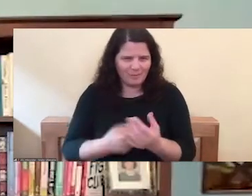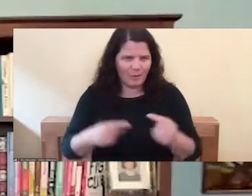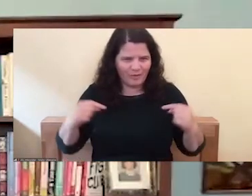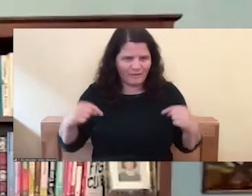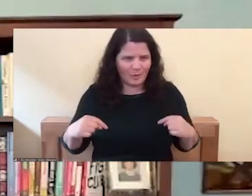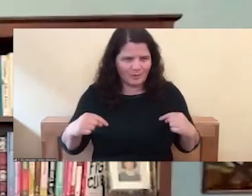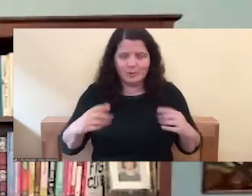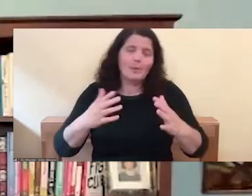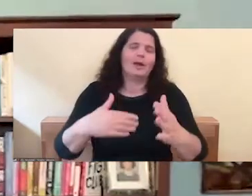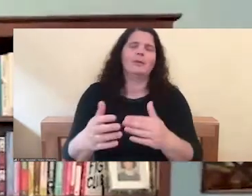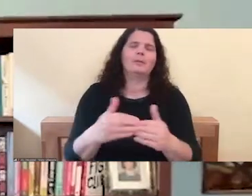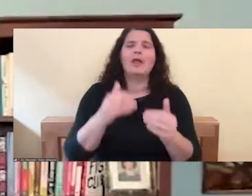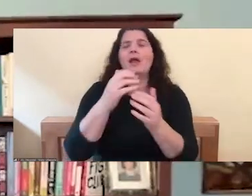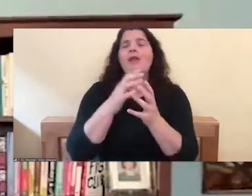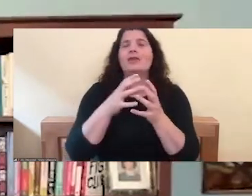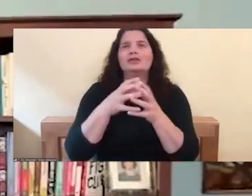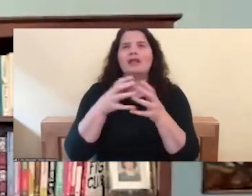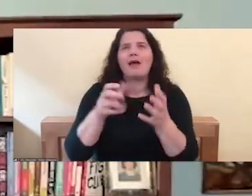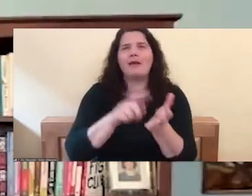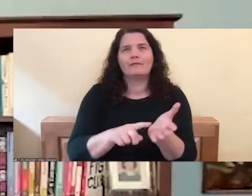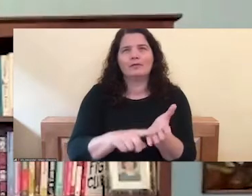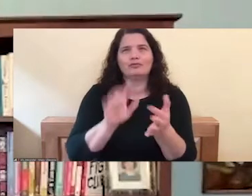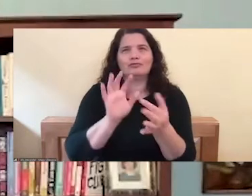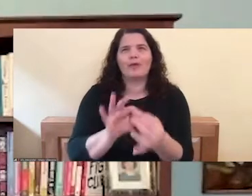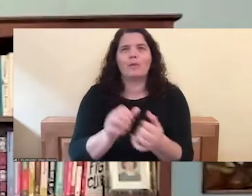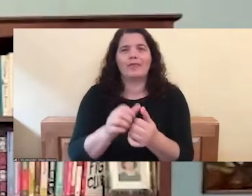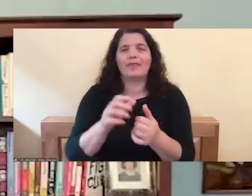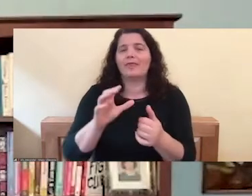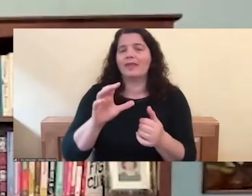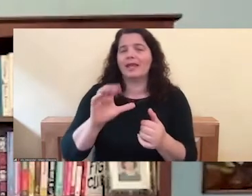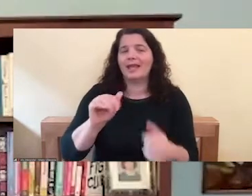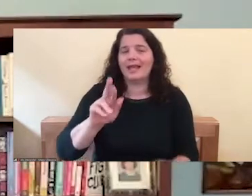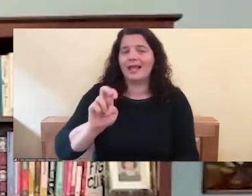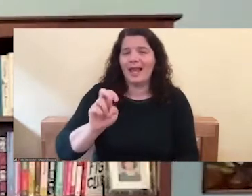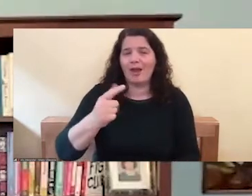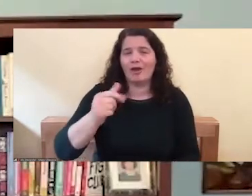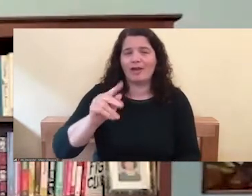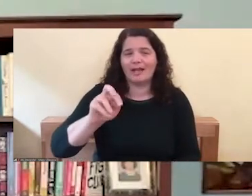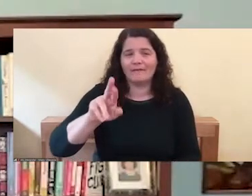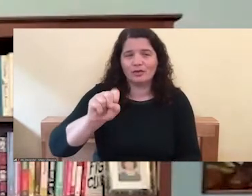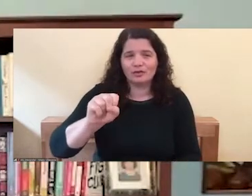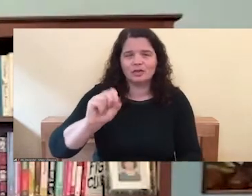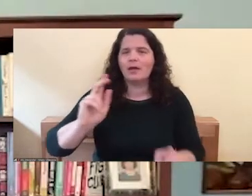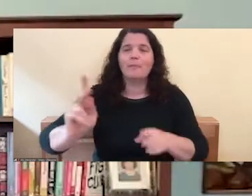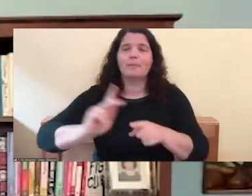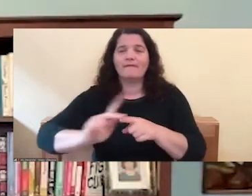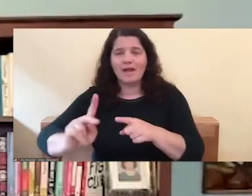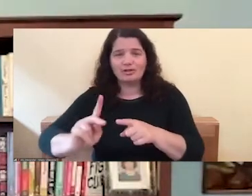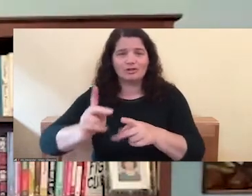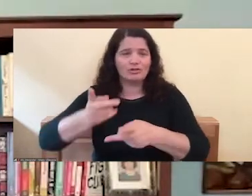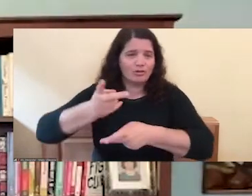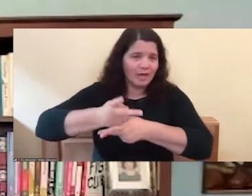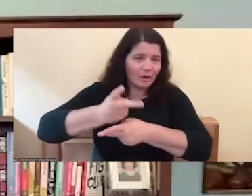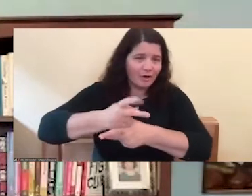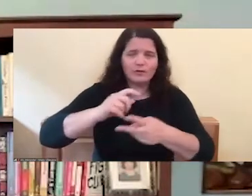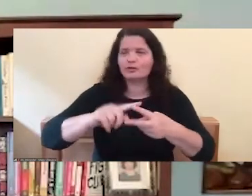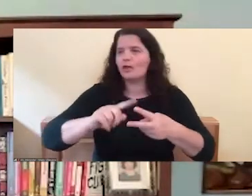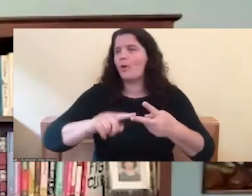caregiver, whether you're a parent, whether you're dealing with cancer, a very difficult situation,